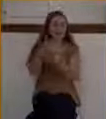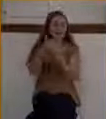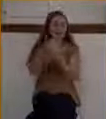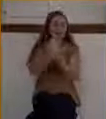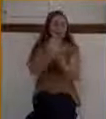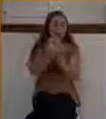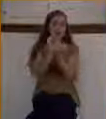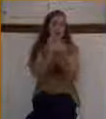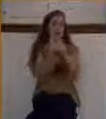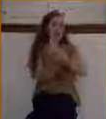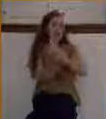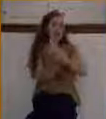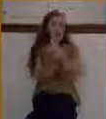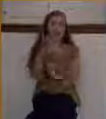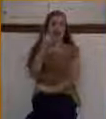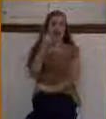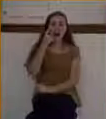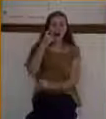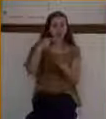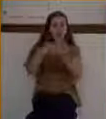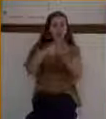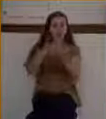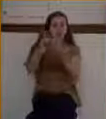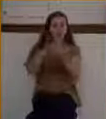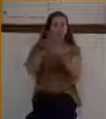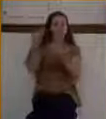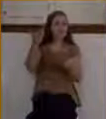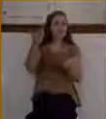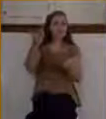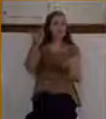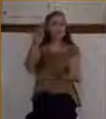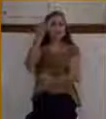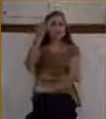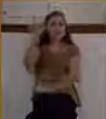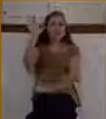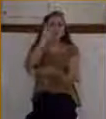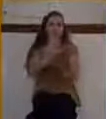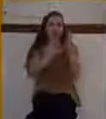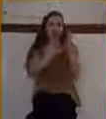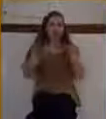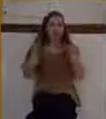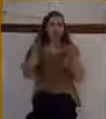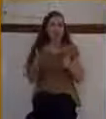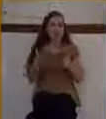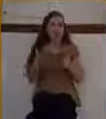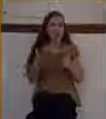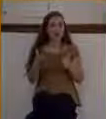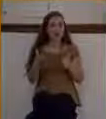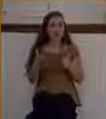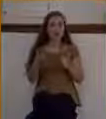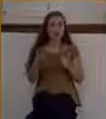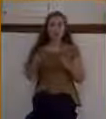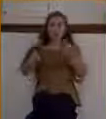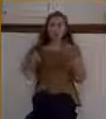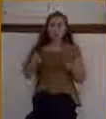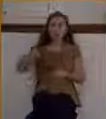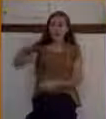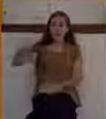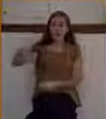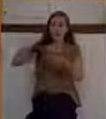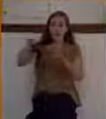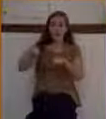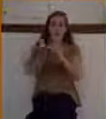How intricate it is. How incredible it is. Man has not yet been able to make a camera lens anywhere close to the human eye.